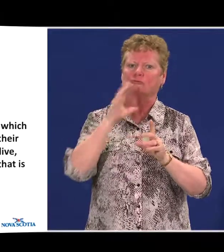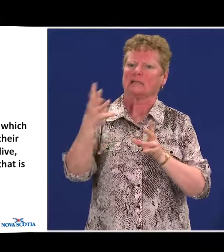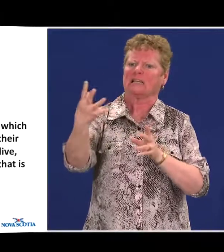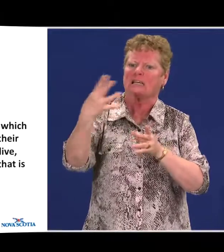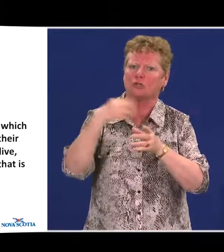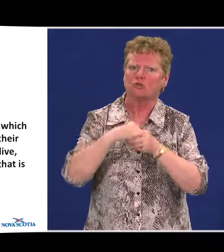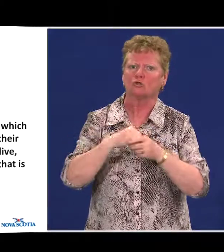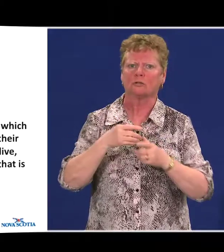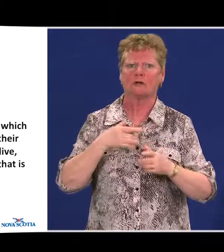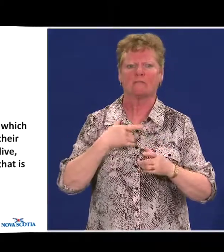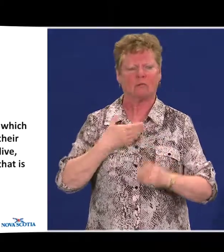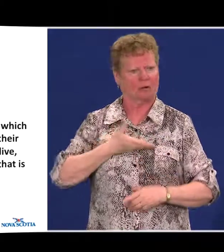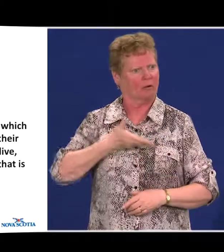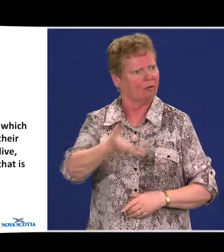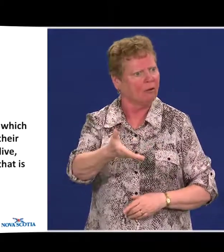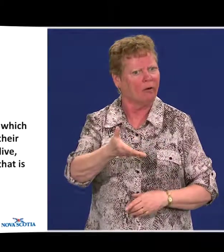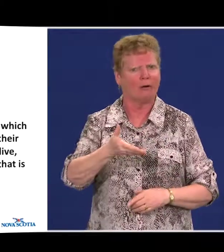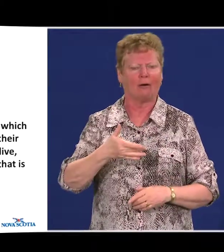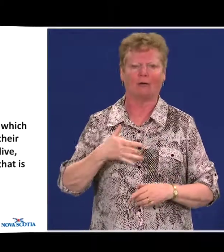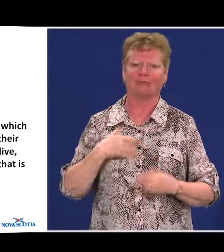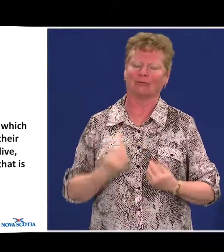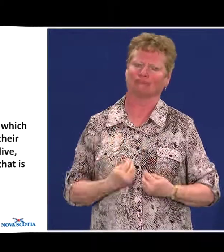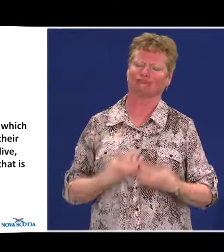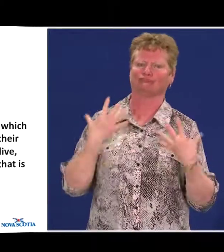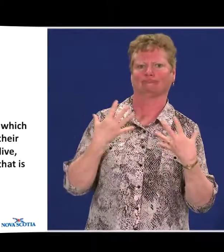welcoming, and fulfilling.